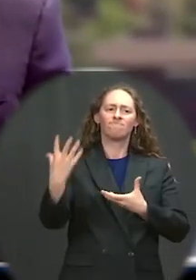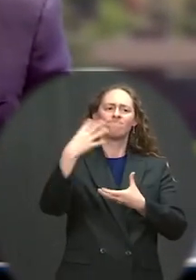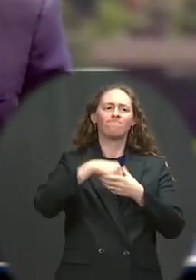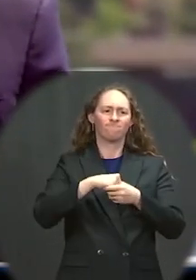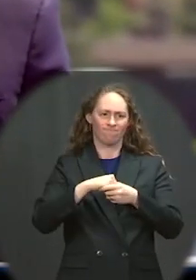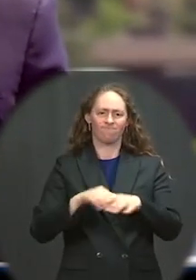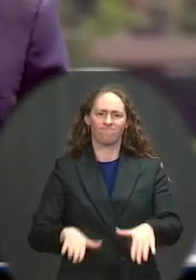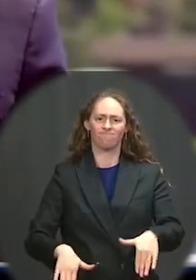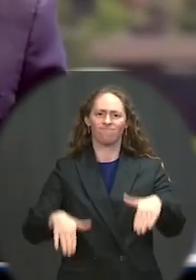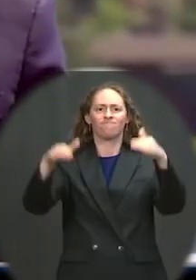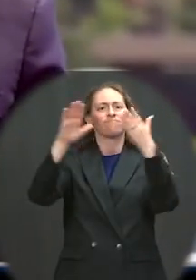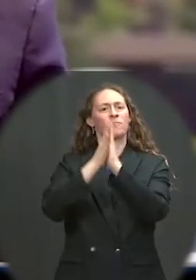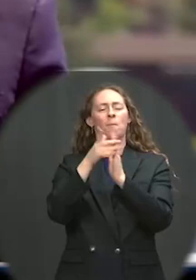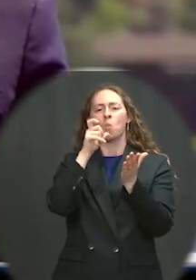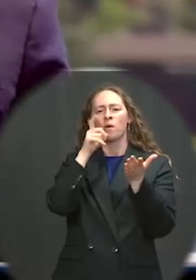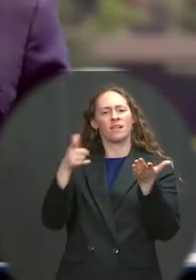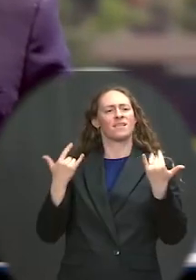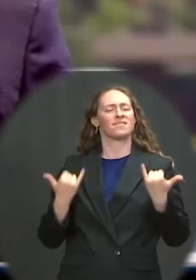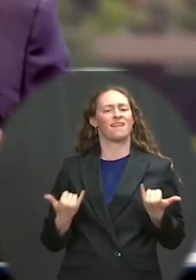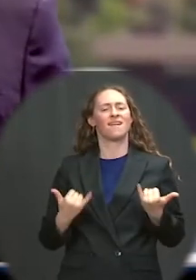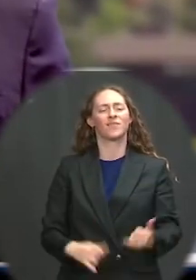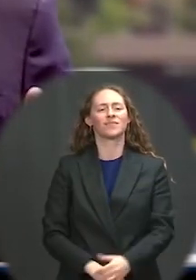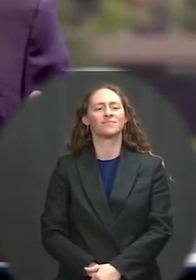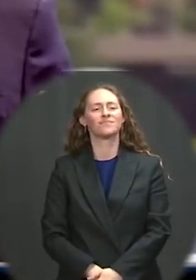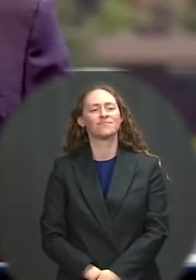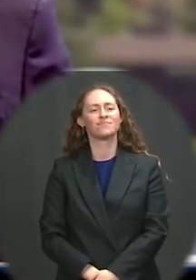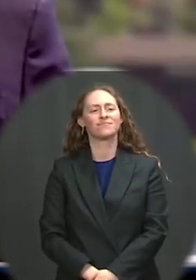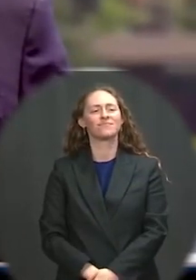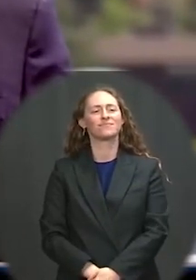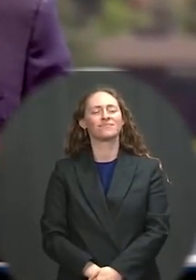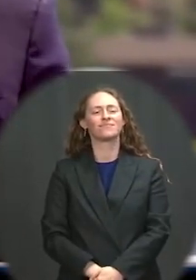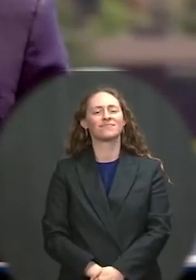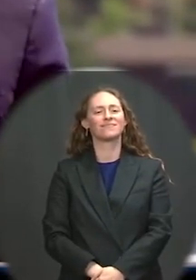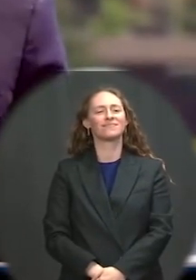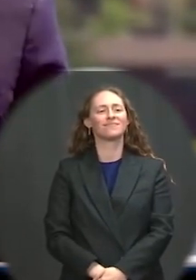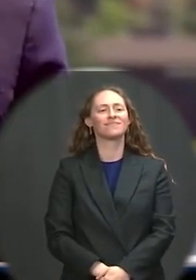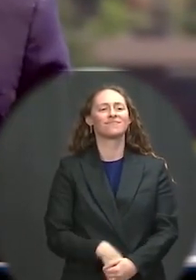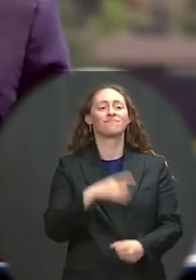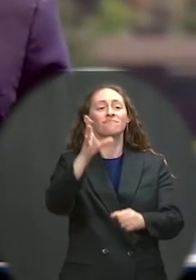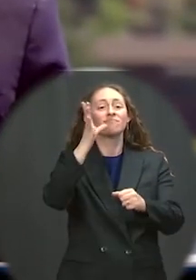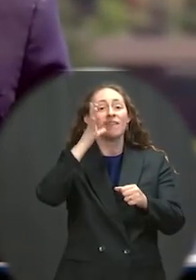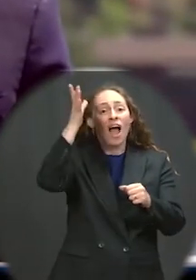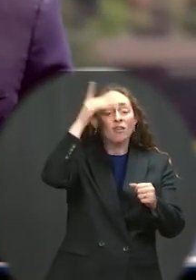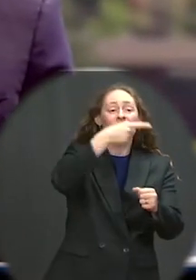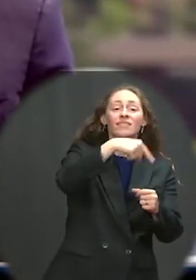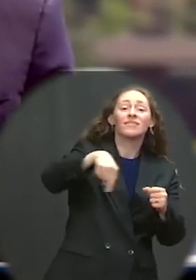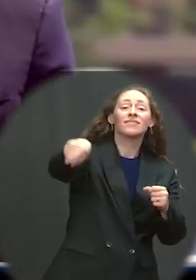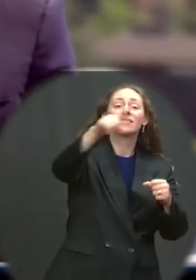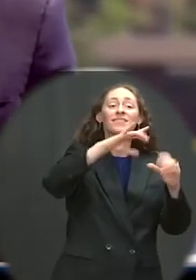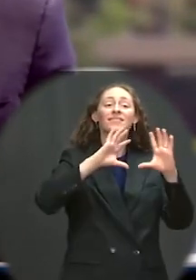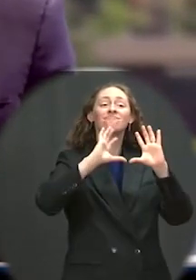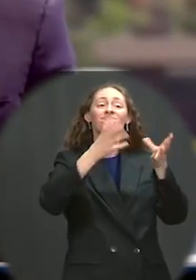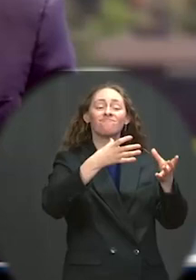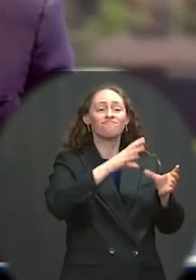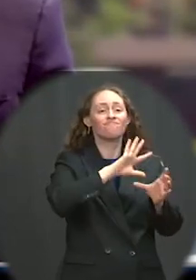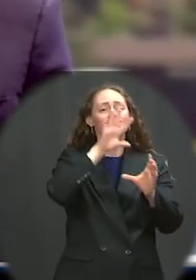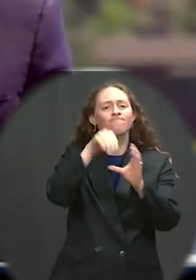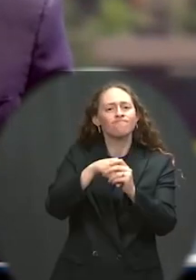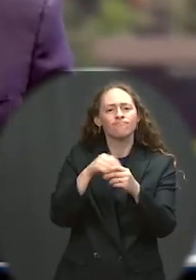first installed in them a sense of service, who helped them hear the calling of higher duty. So it's your day, too.